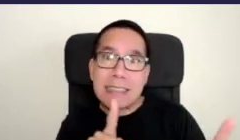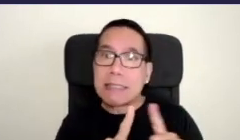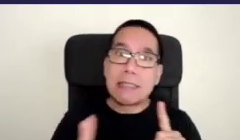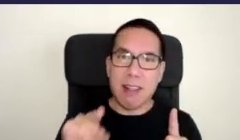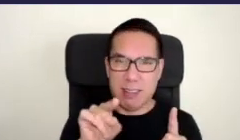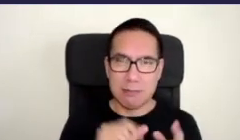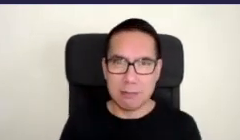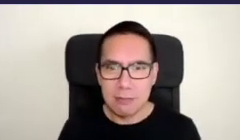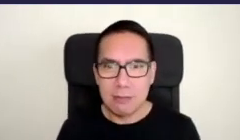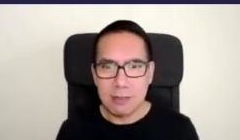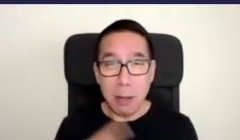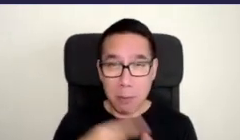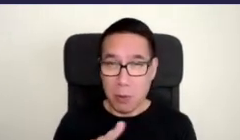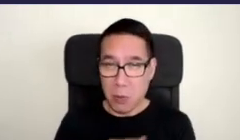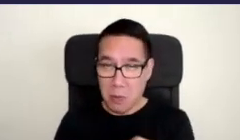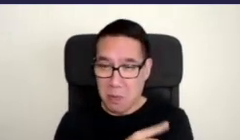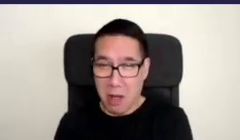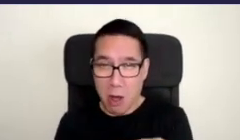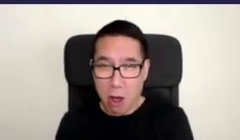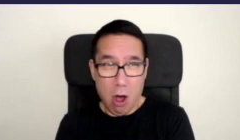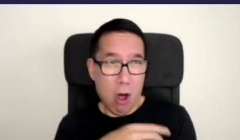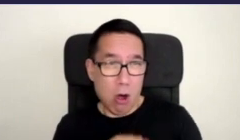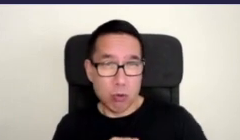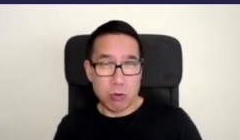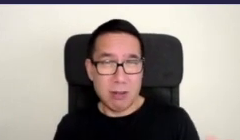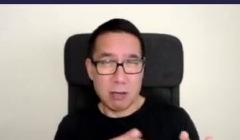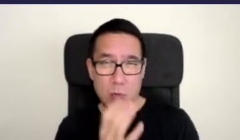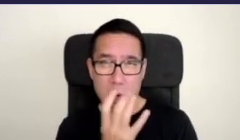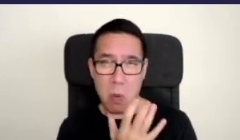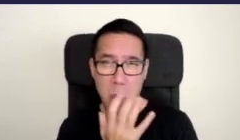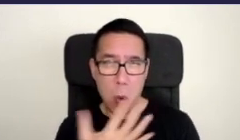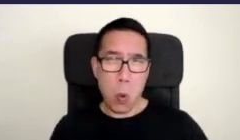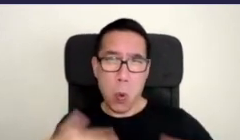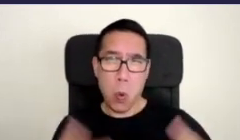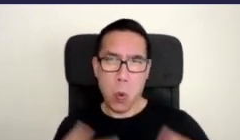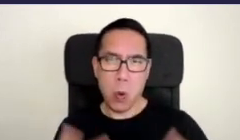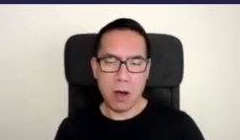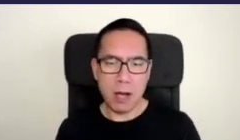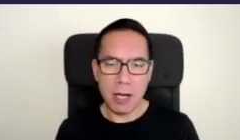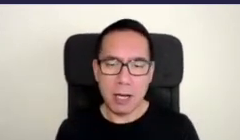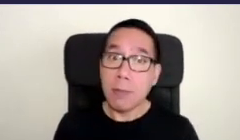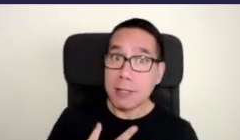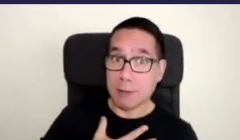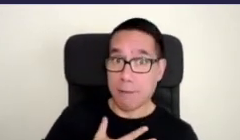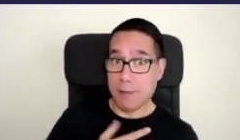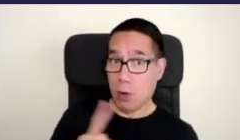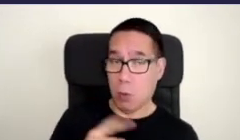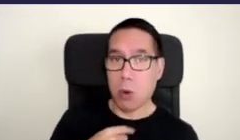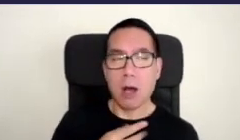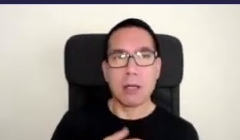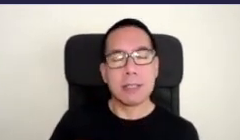and the power the power of street gardening is so immense I have been I have been through many